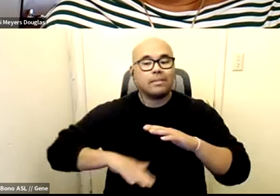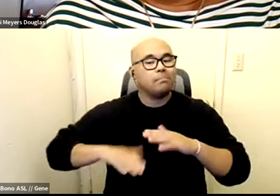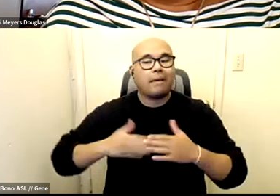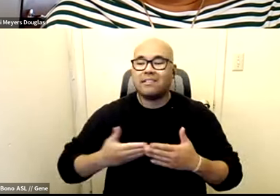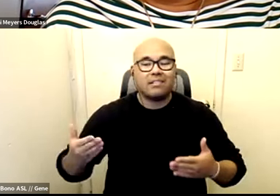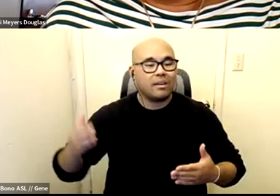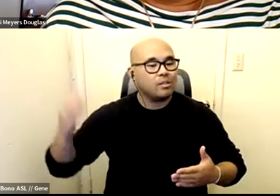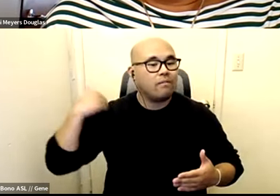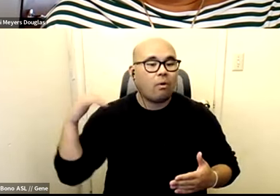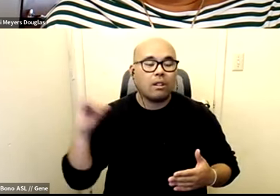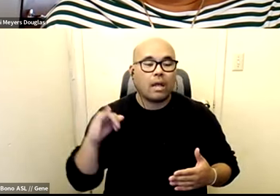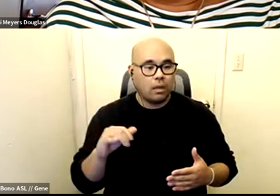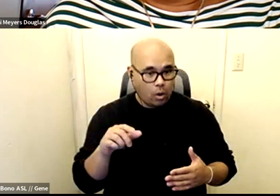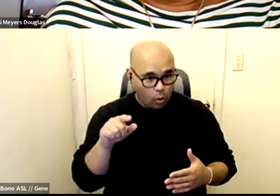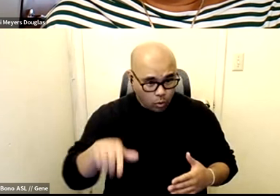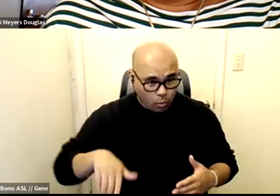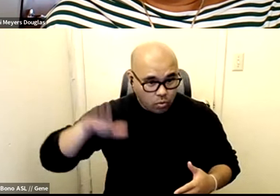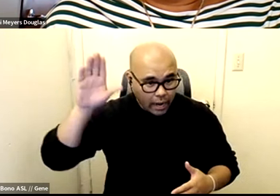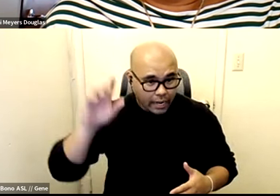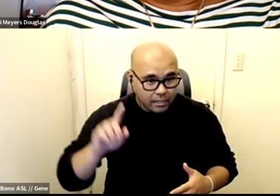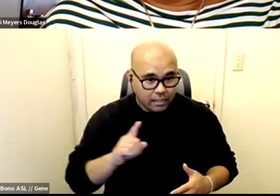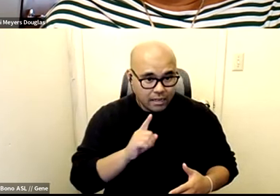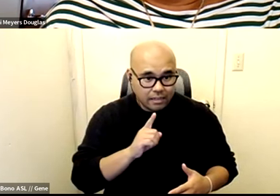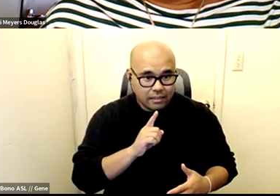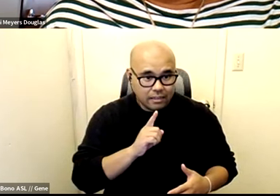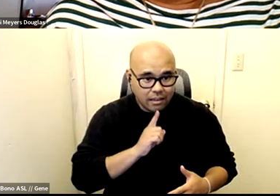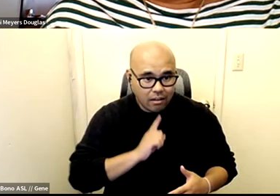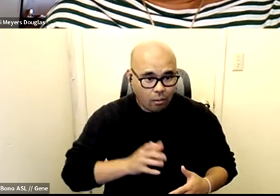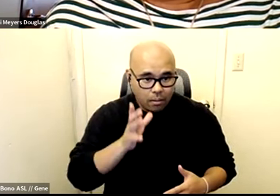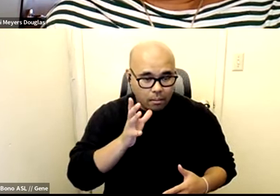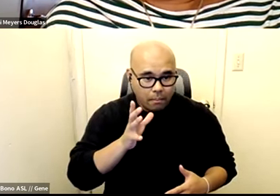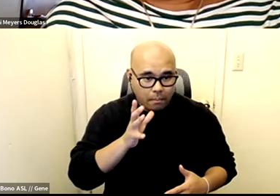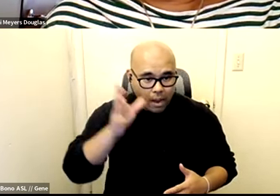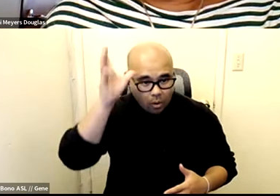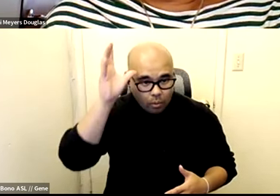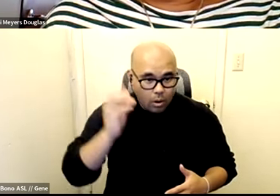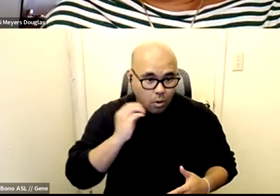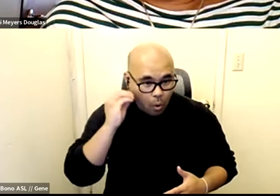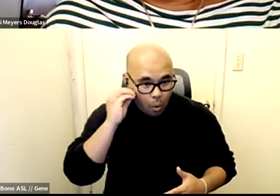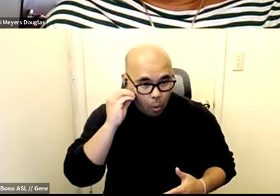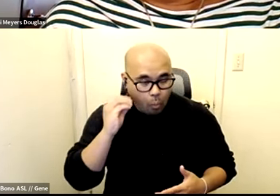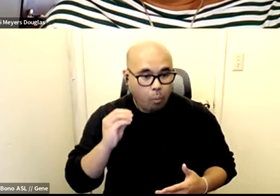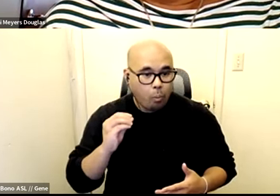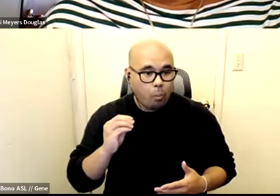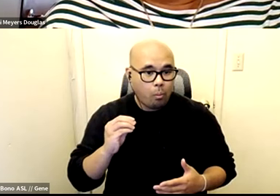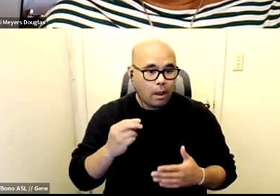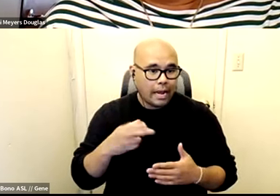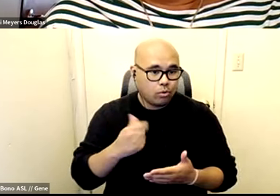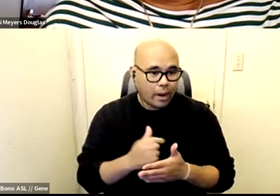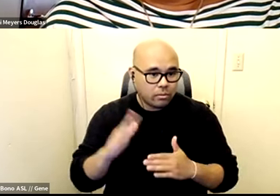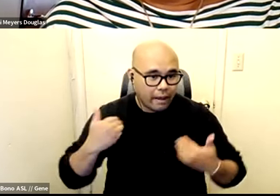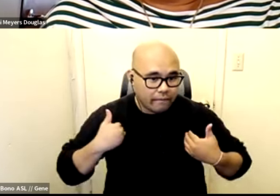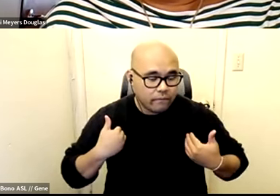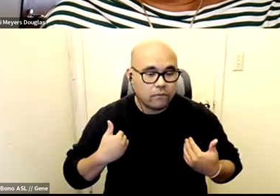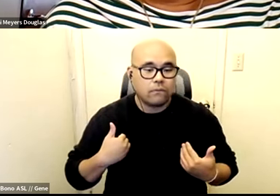are do were you raised in a single parent home did your parents have a degree hired in high school um was